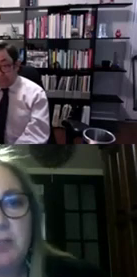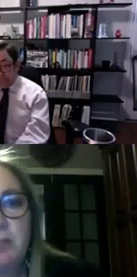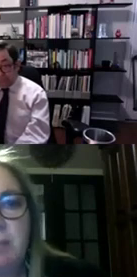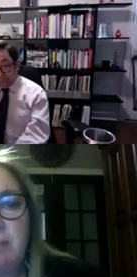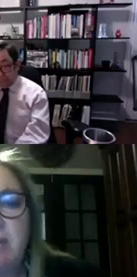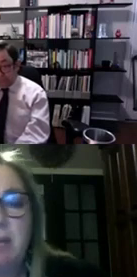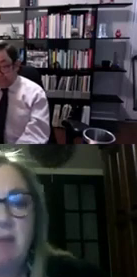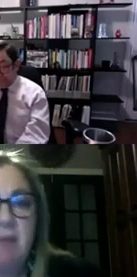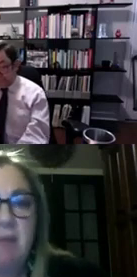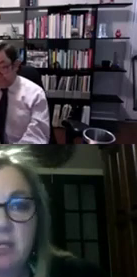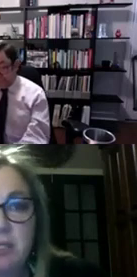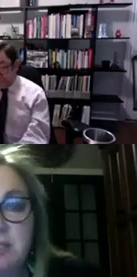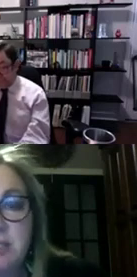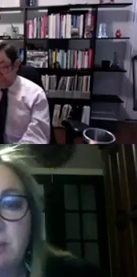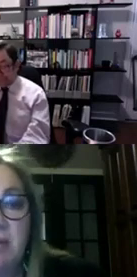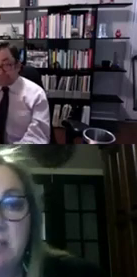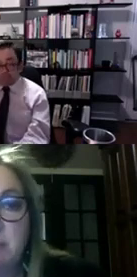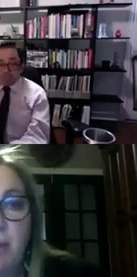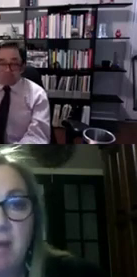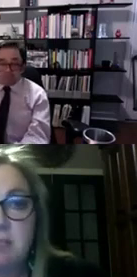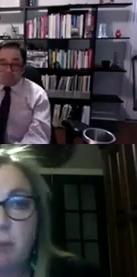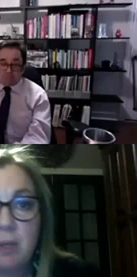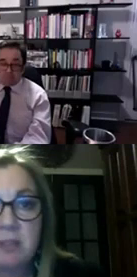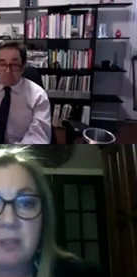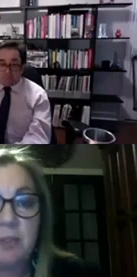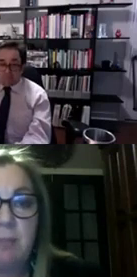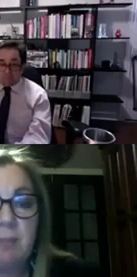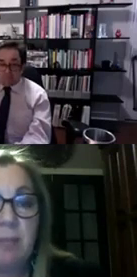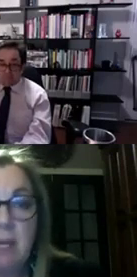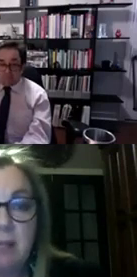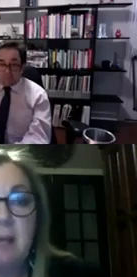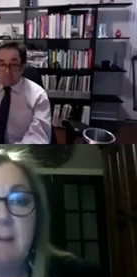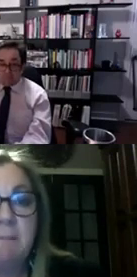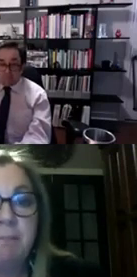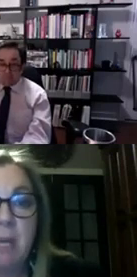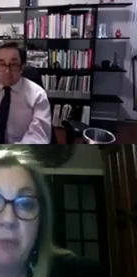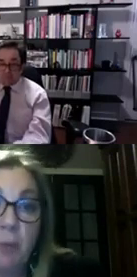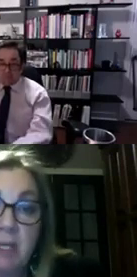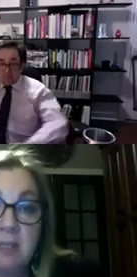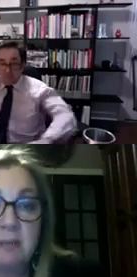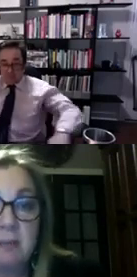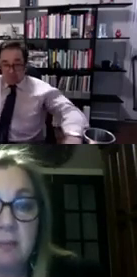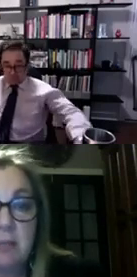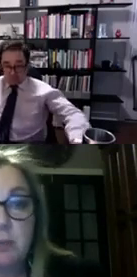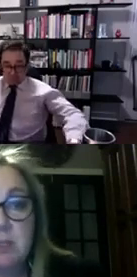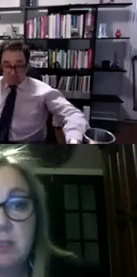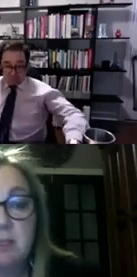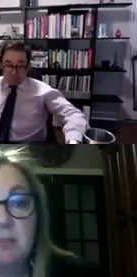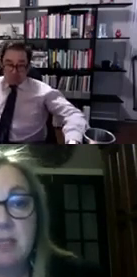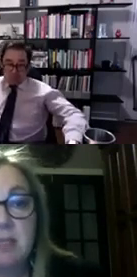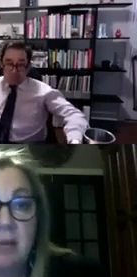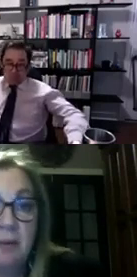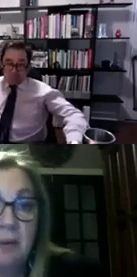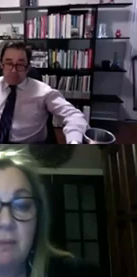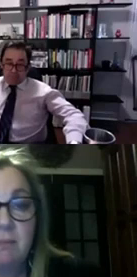it should be applied by foundations who are funding private sports it should be applied by authorities like school systems